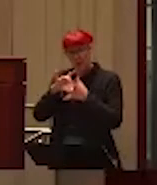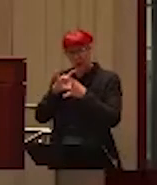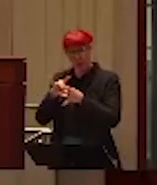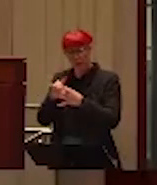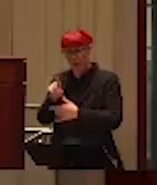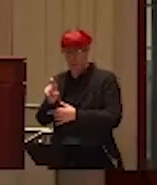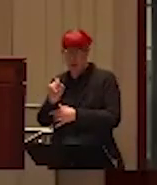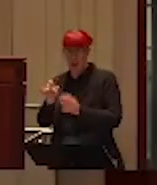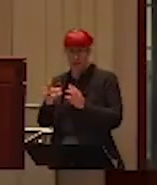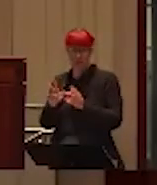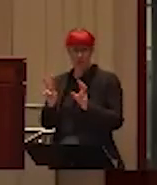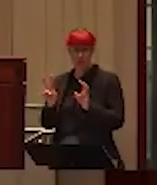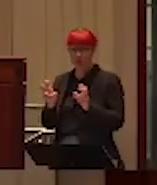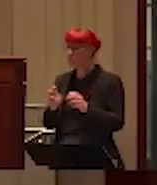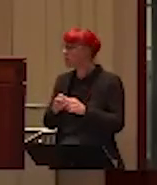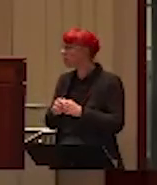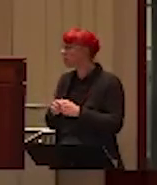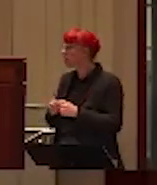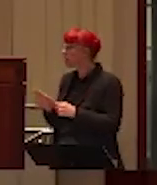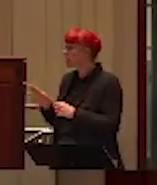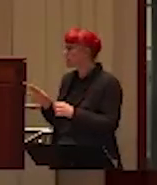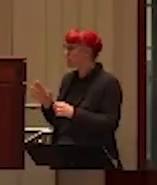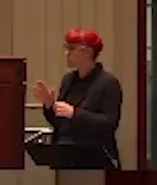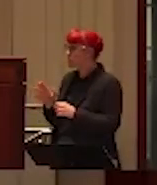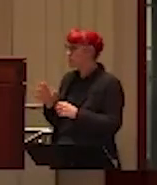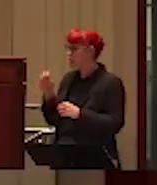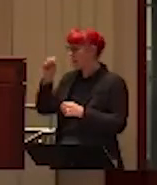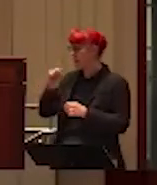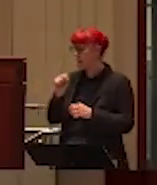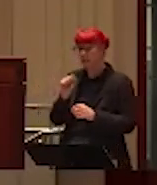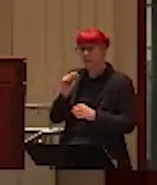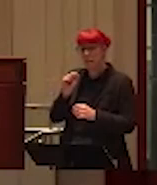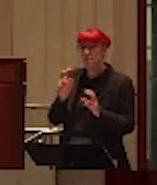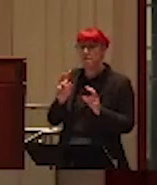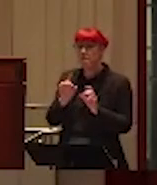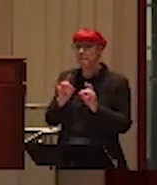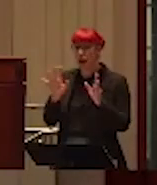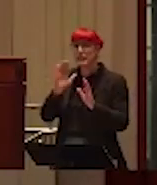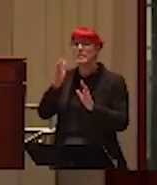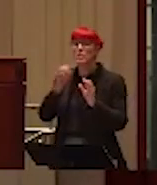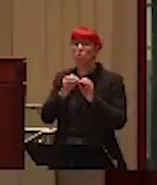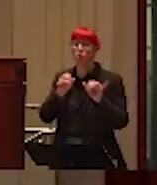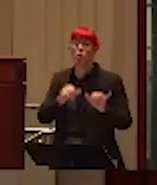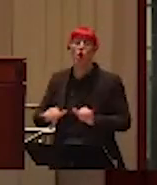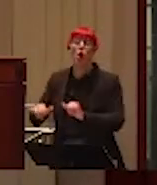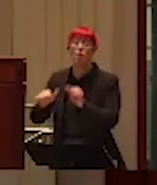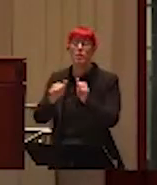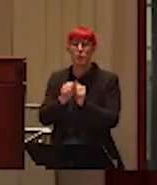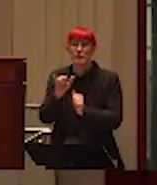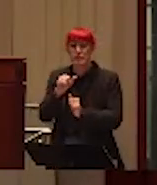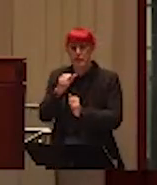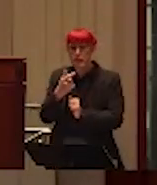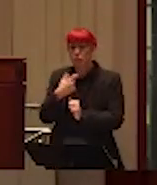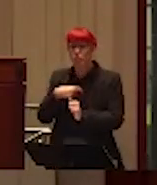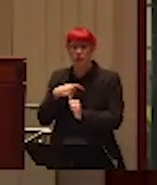violence seems to be more prevalent in same-sex couples. And I know the research than in heterosexual couples.